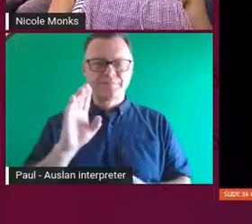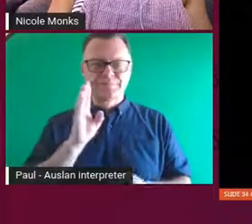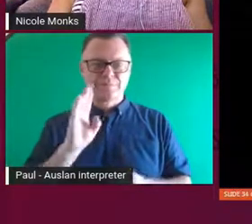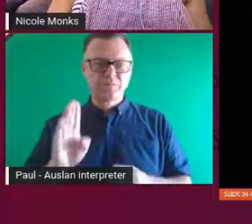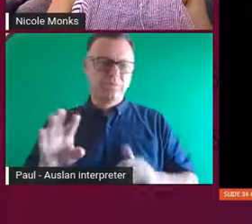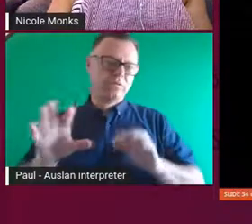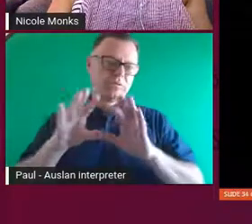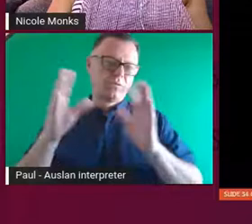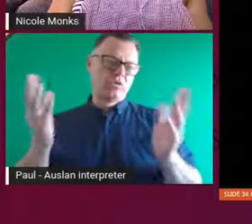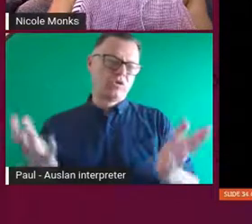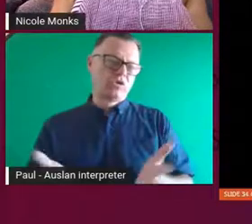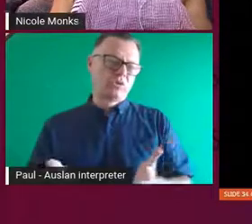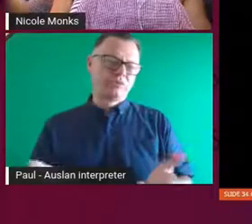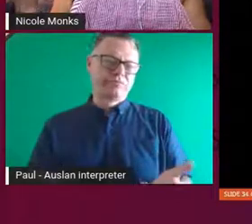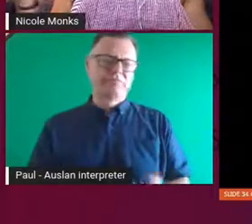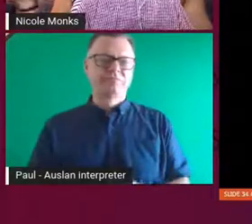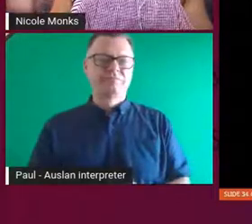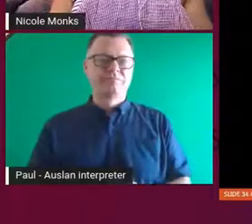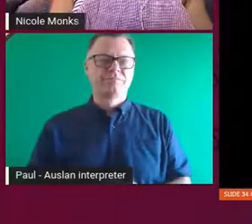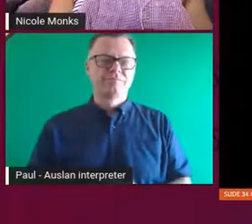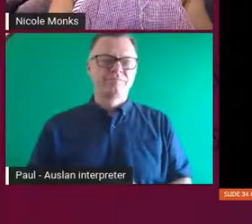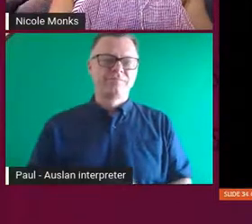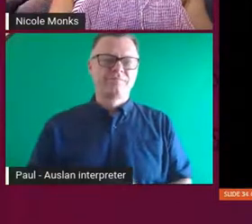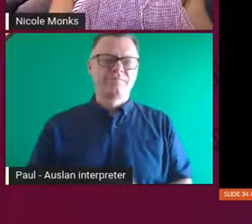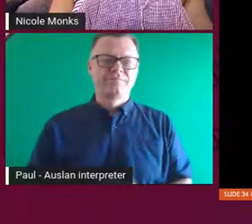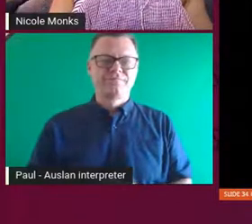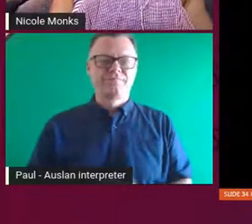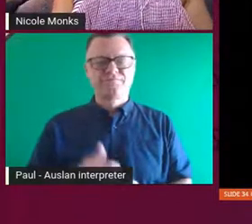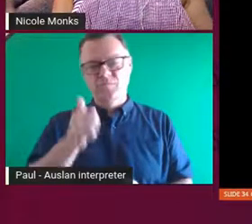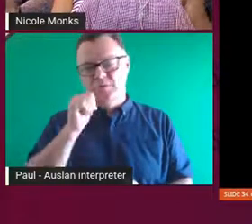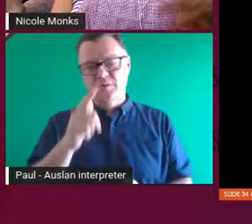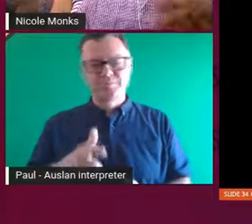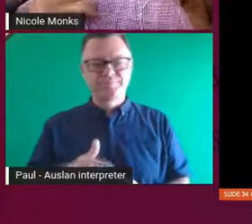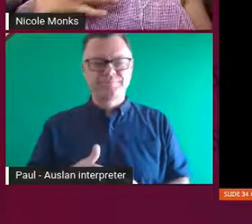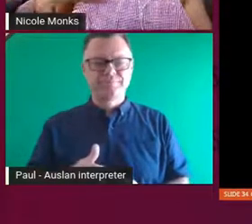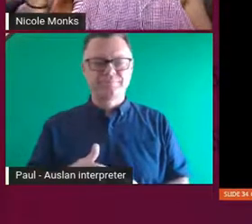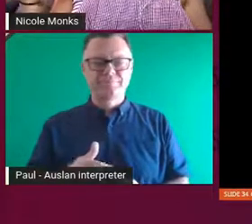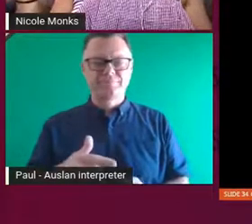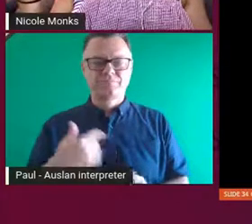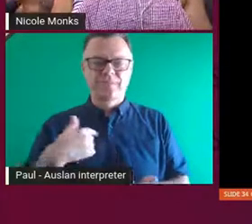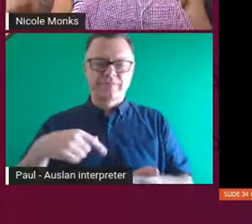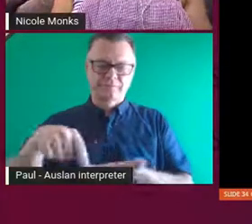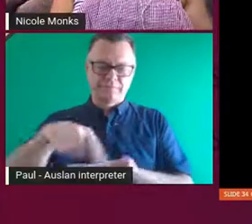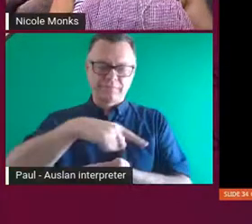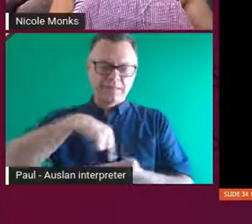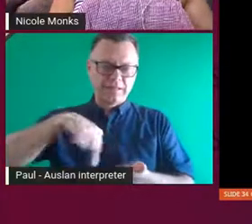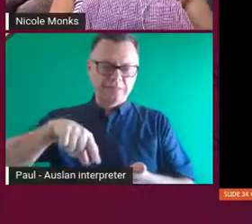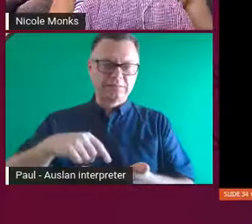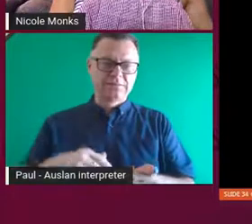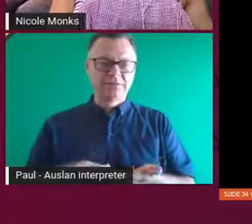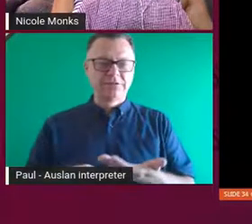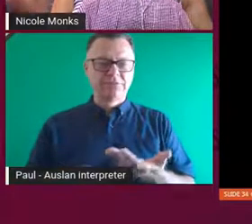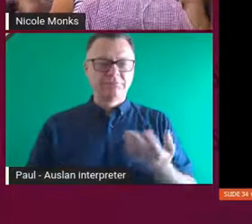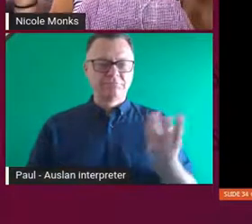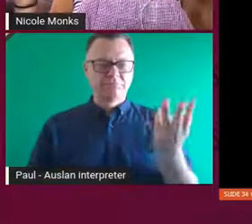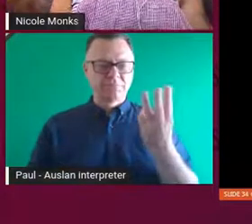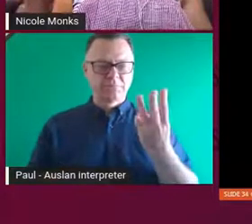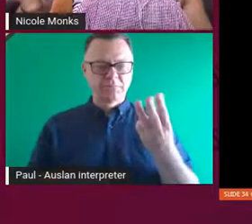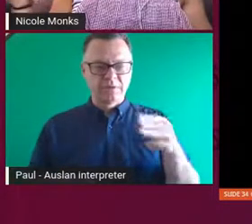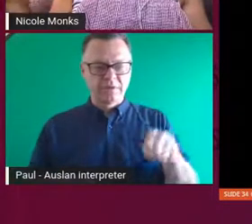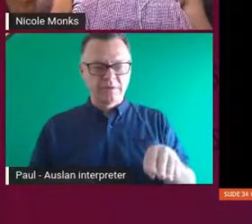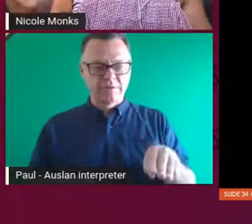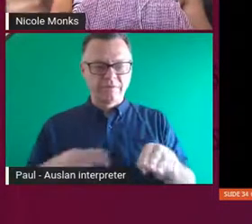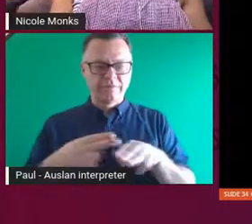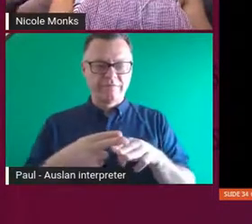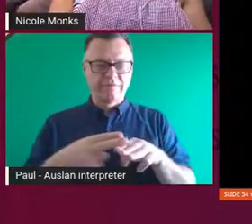the, you know, where we use like, you know, plates and knives and forks and, you know, bowls and all of these